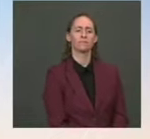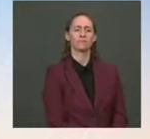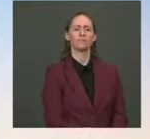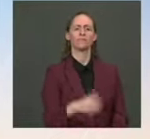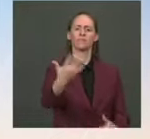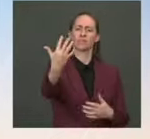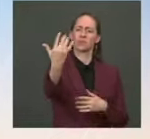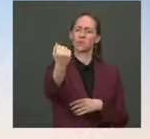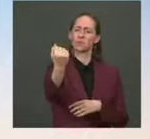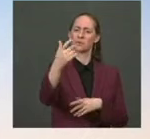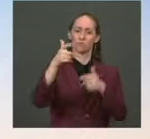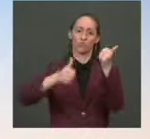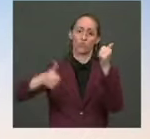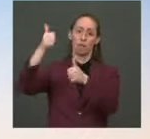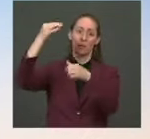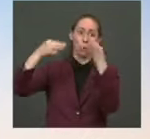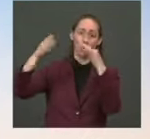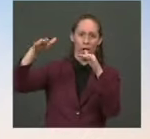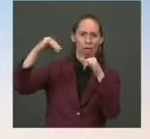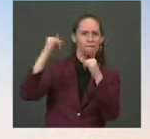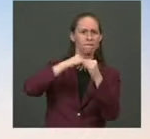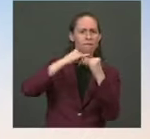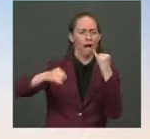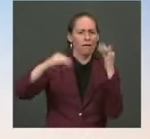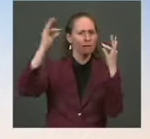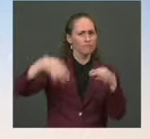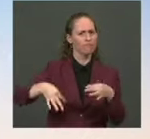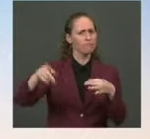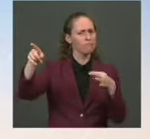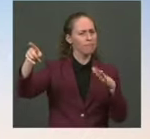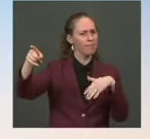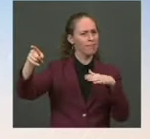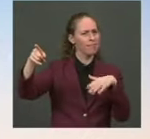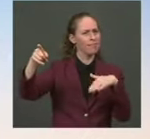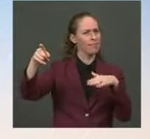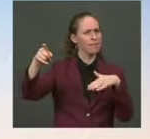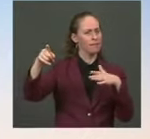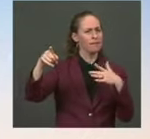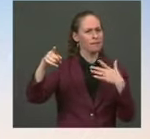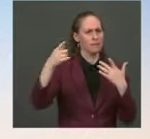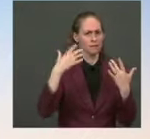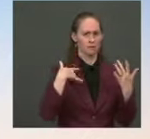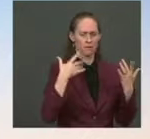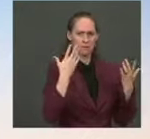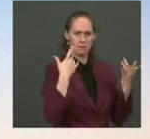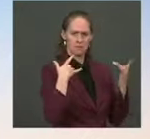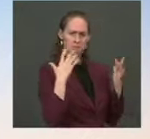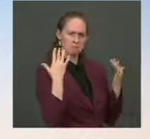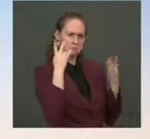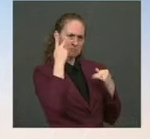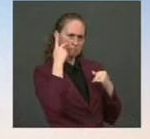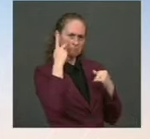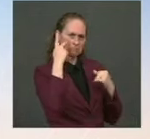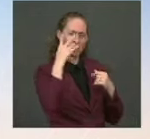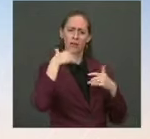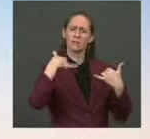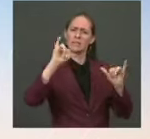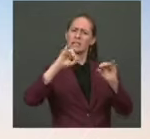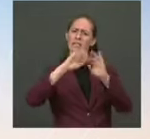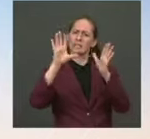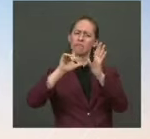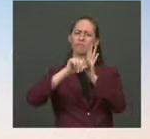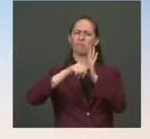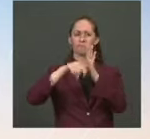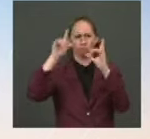continues to believe that codifying Roe is something that should be done, and he supports this piece of legislation. But I think we're getting a few steps ahead in the